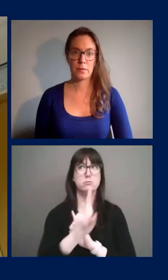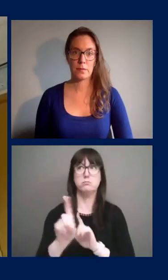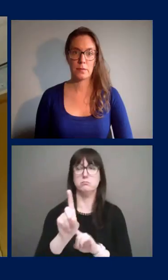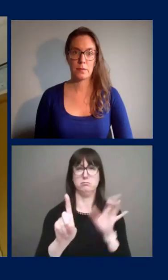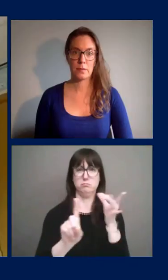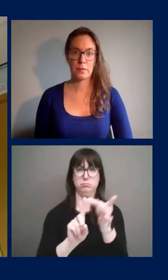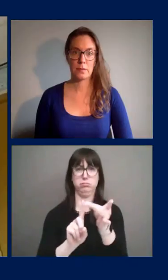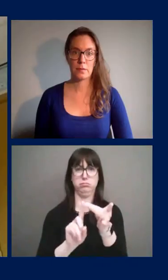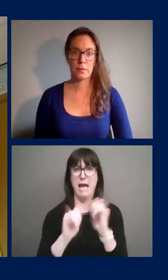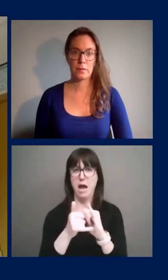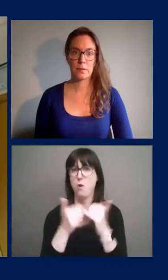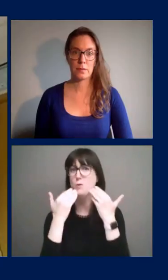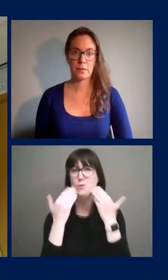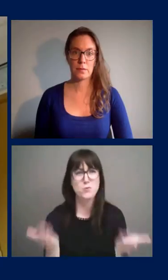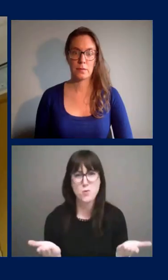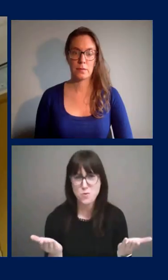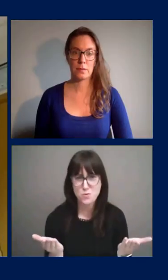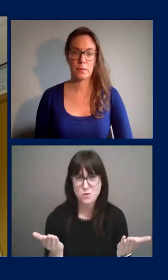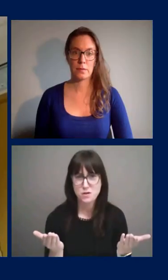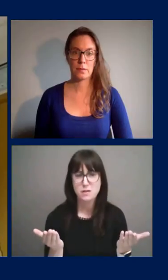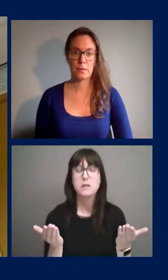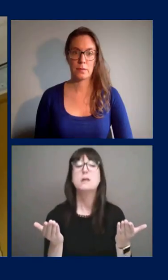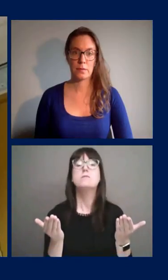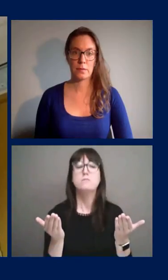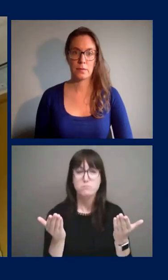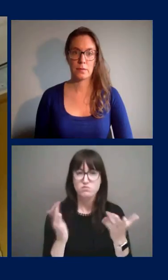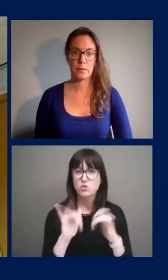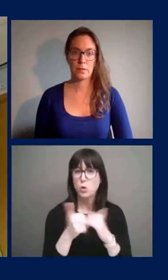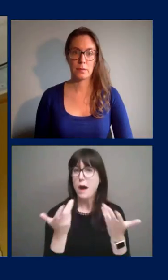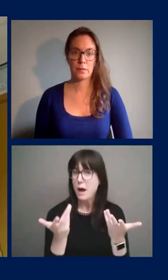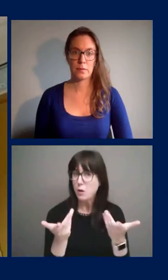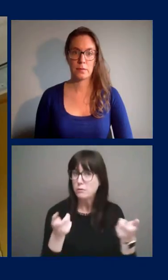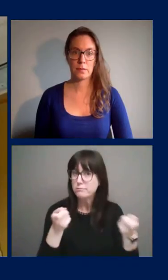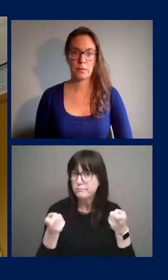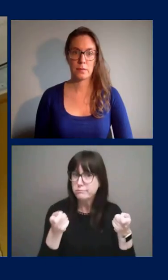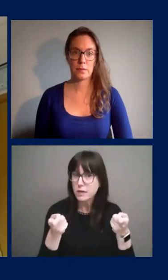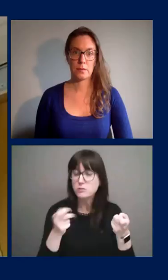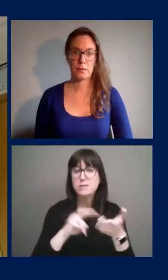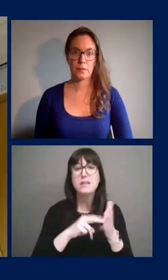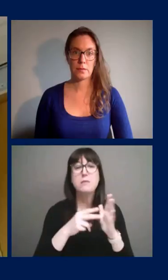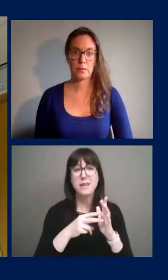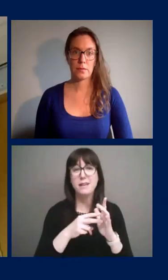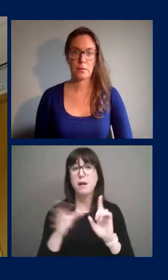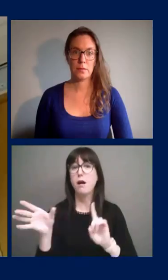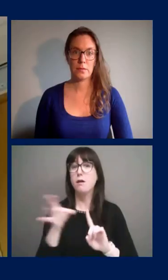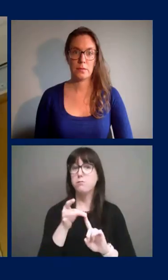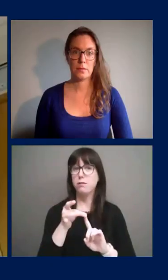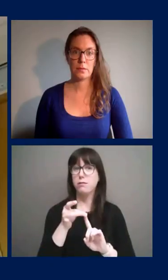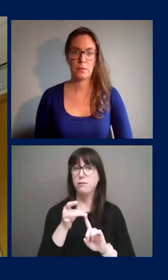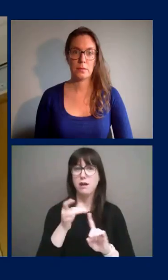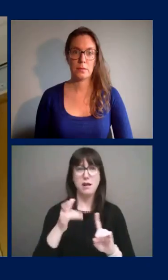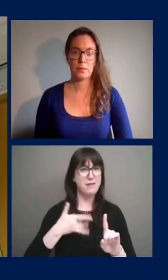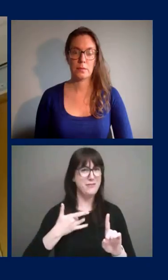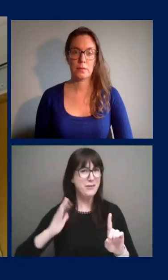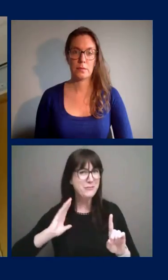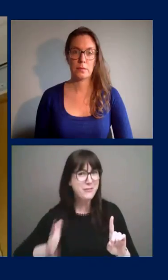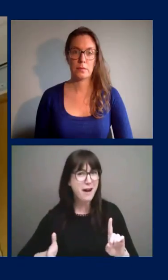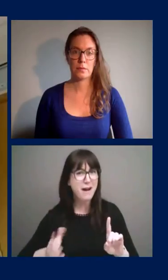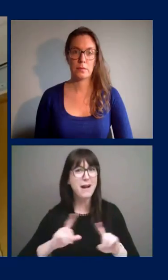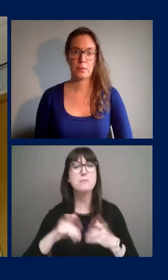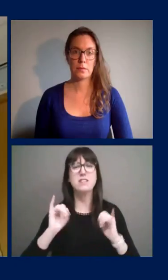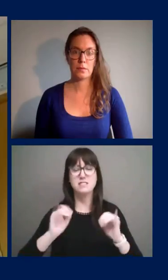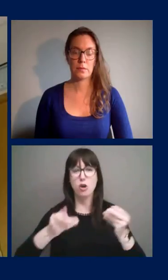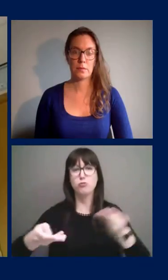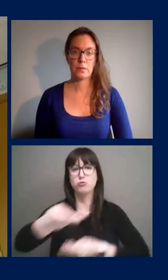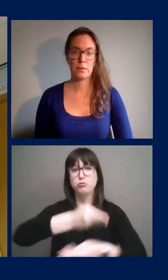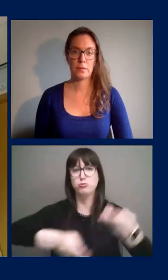virus. So contributing to this situation is that people can be asymptomatic and still spread the virus. With